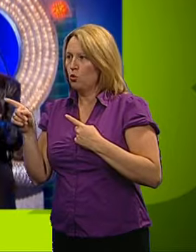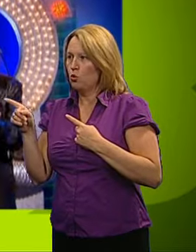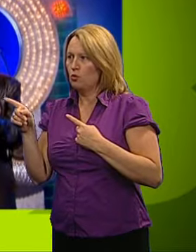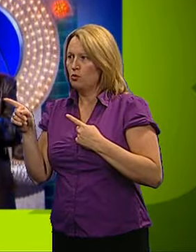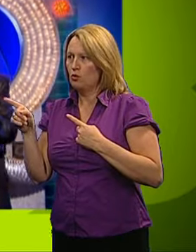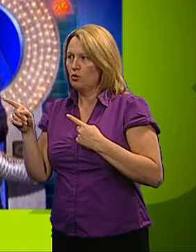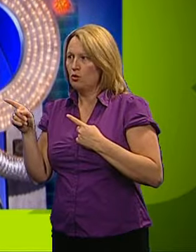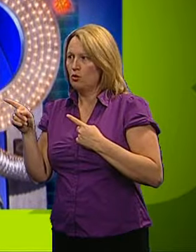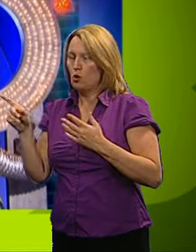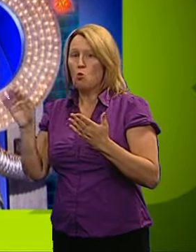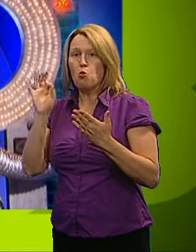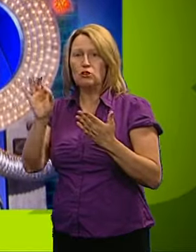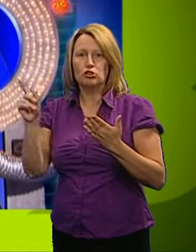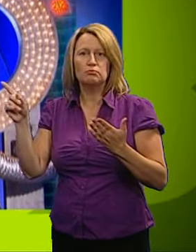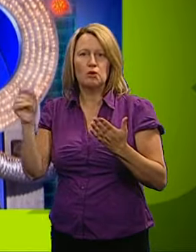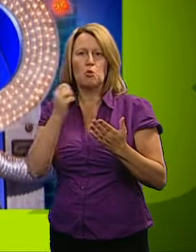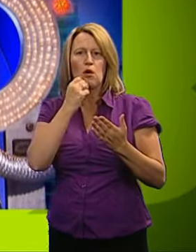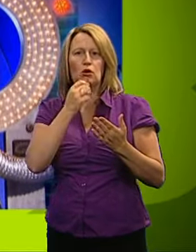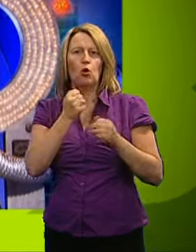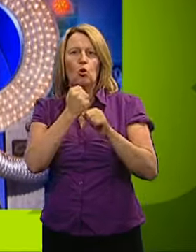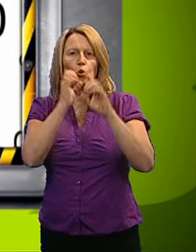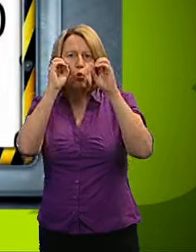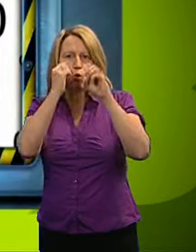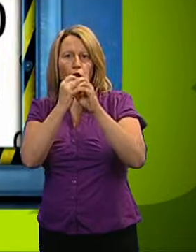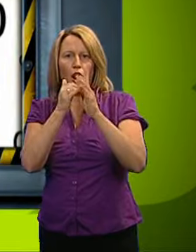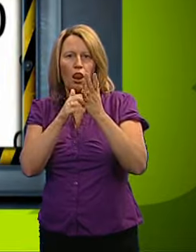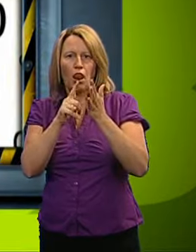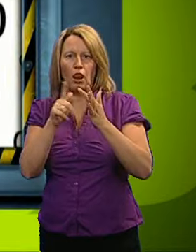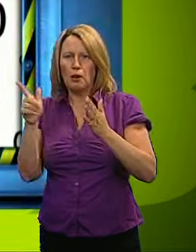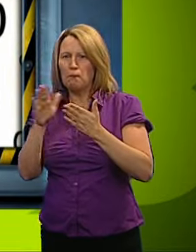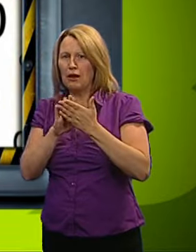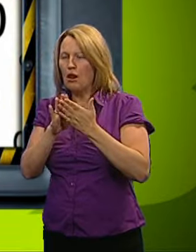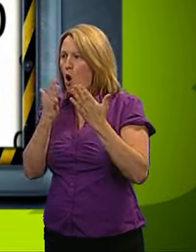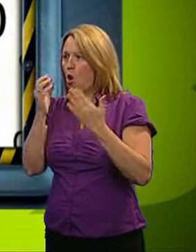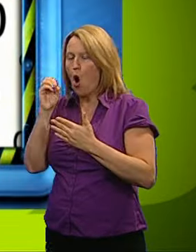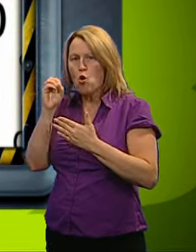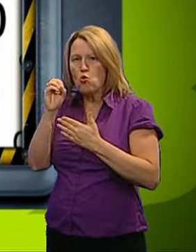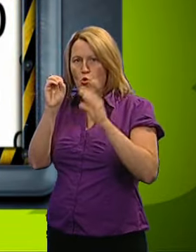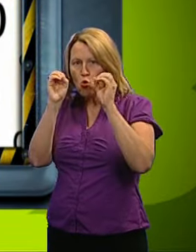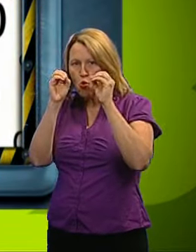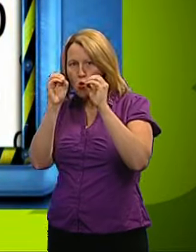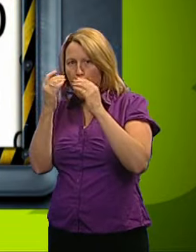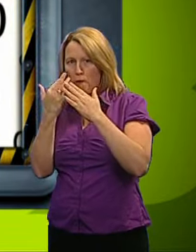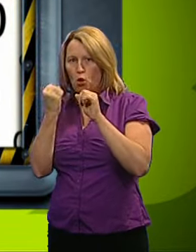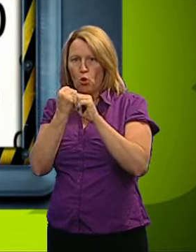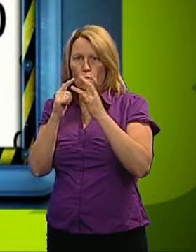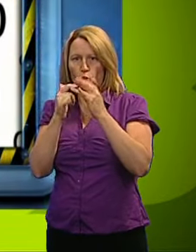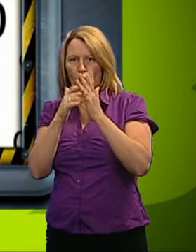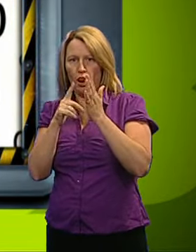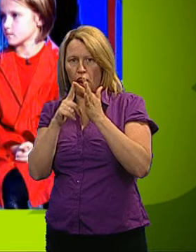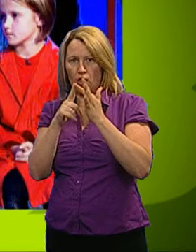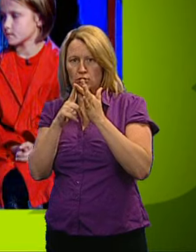question. The number called a Google is one followed by how many zeros?